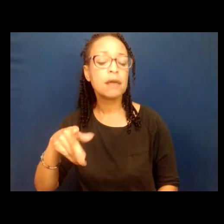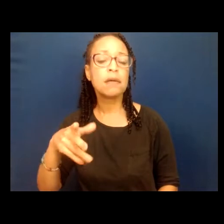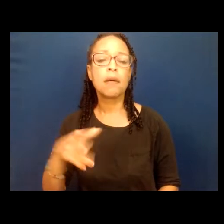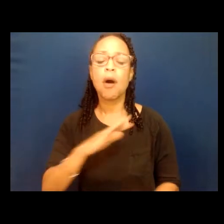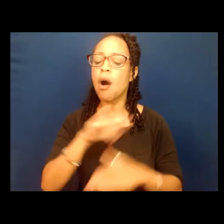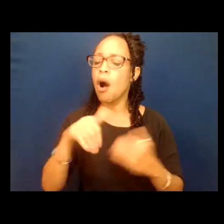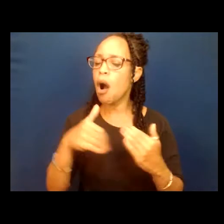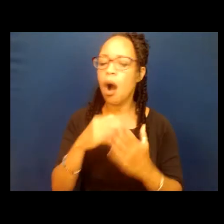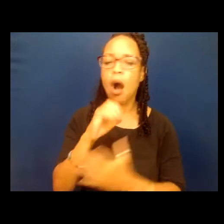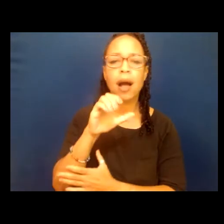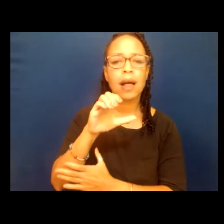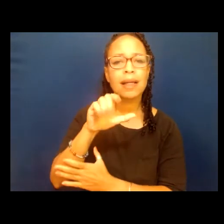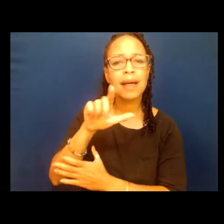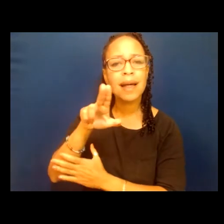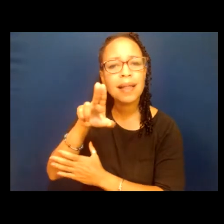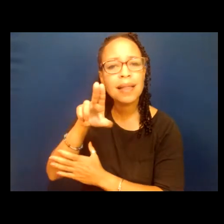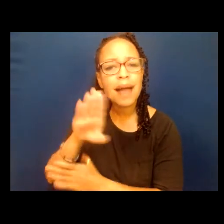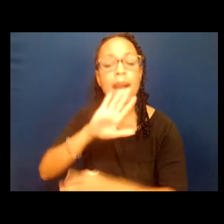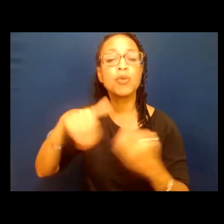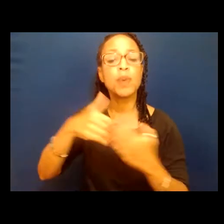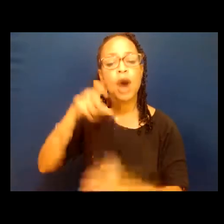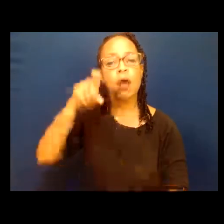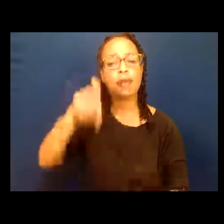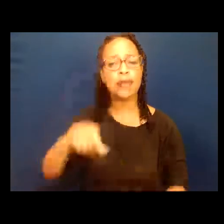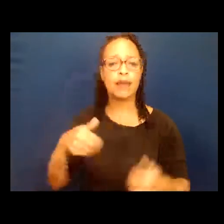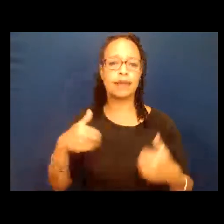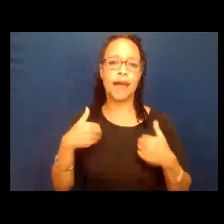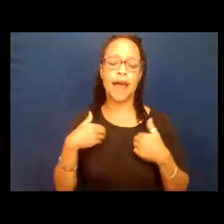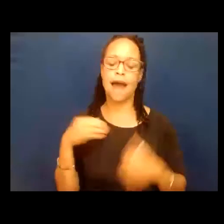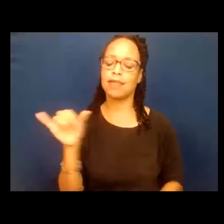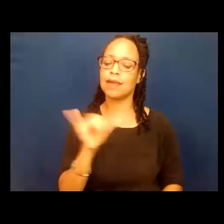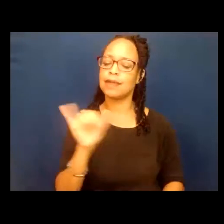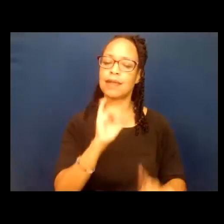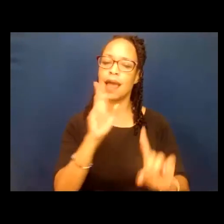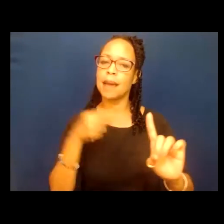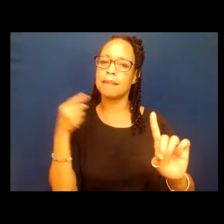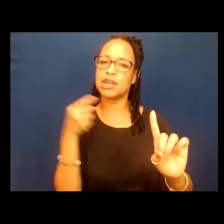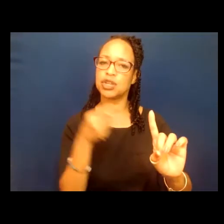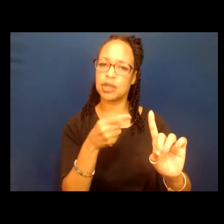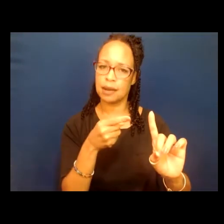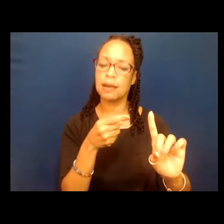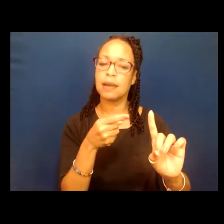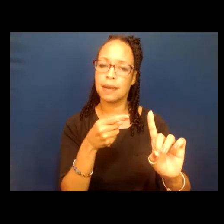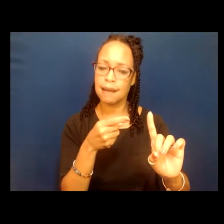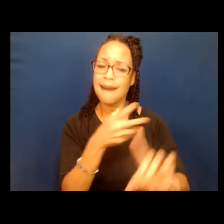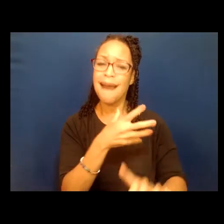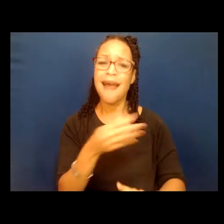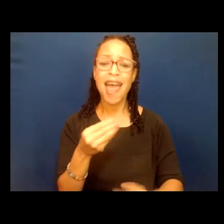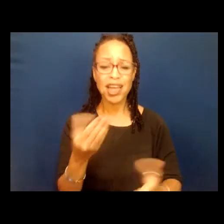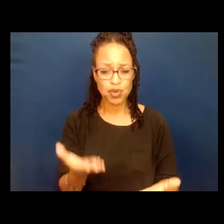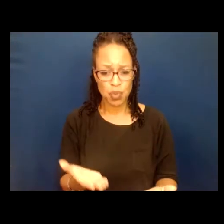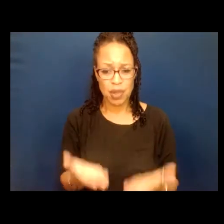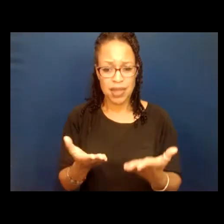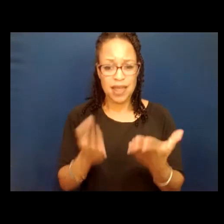todos nosotros tenemos una misma misión y tenemos que levantar el voto latino. Debemos